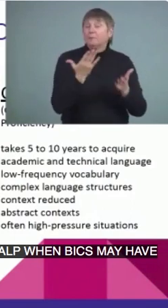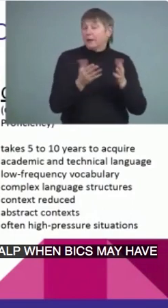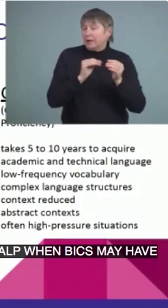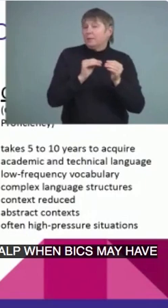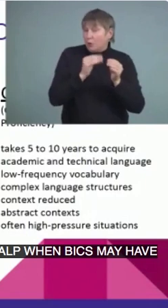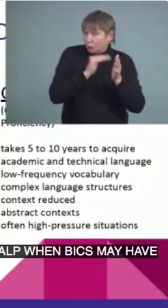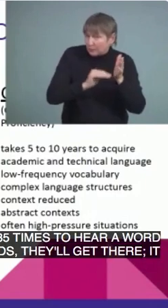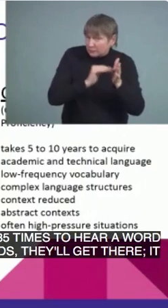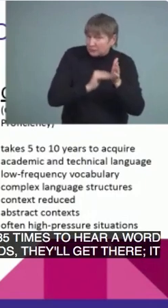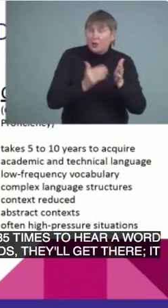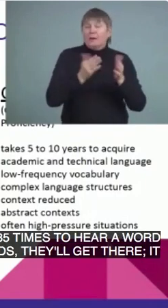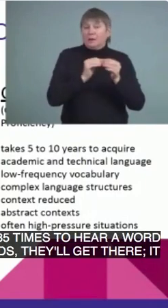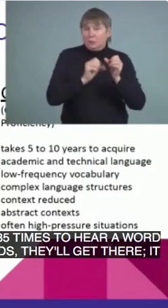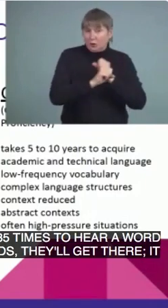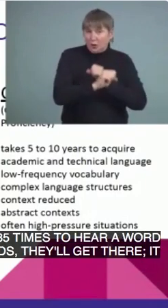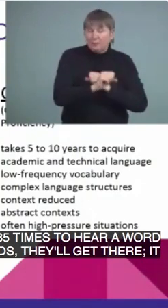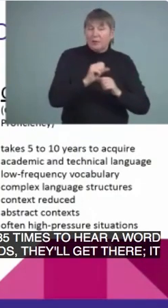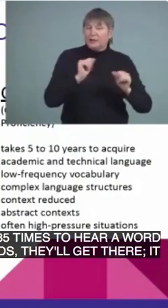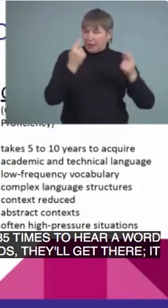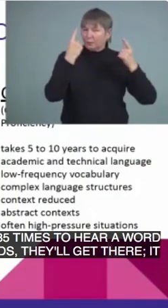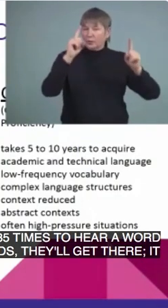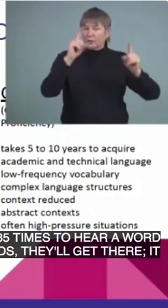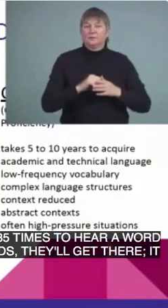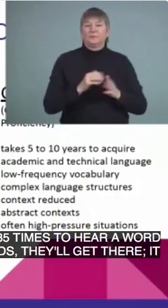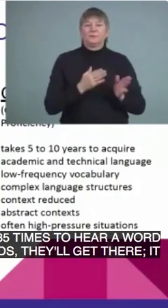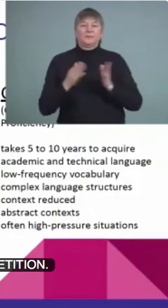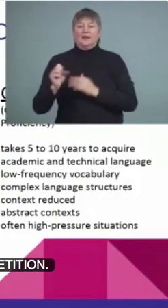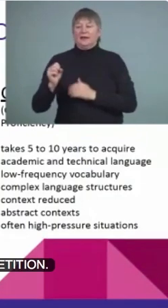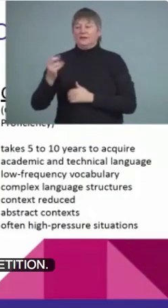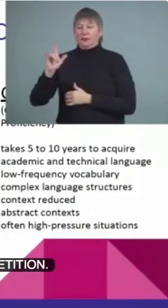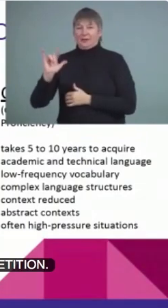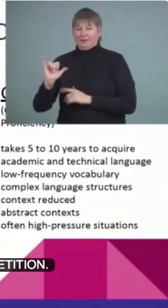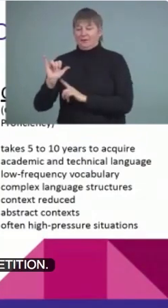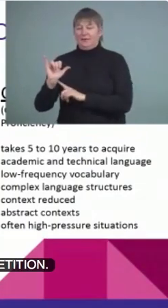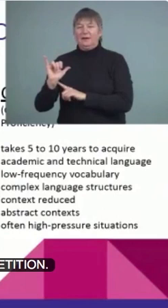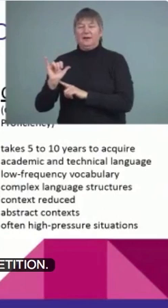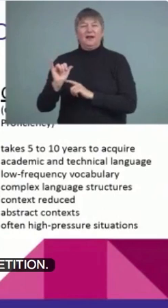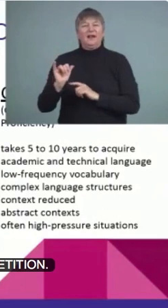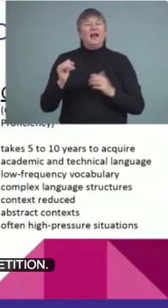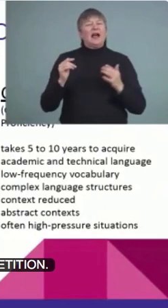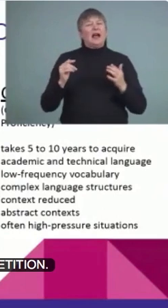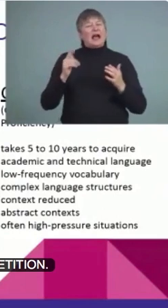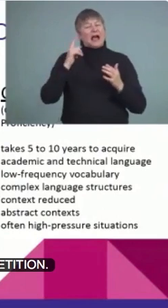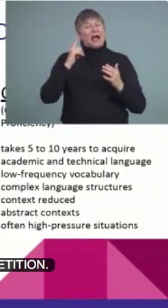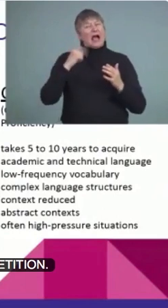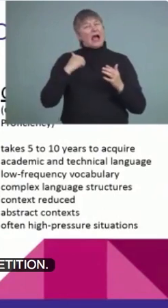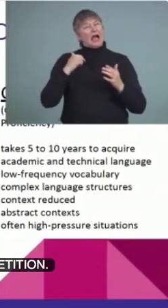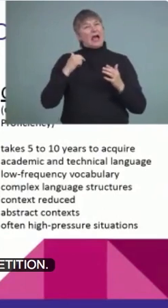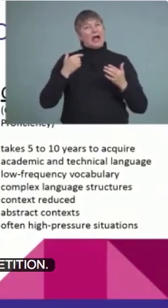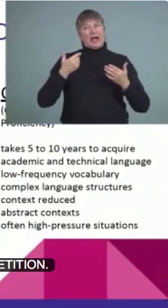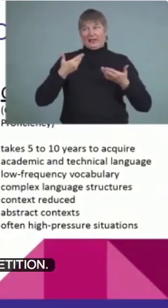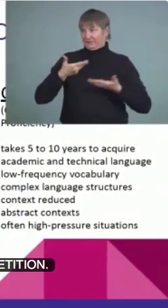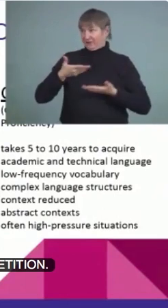repetition. Quite often, I find this is a really good concept for not only us as